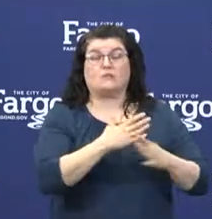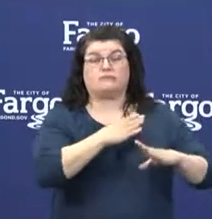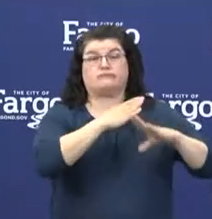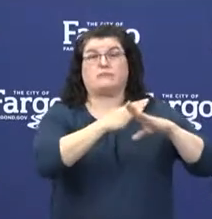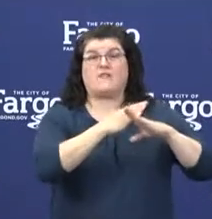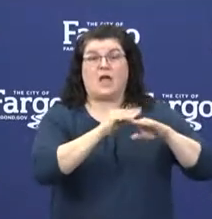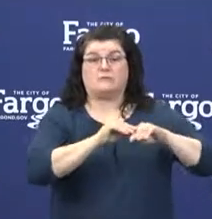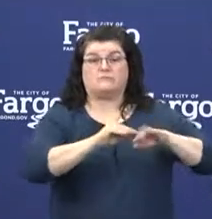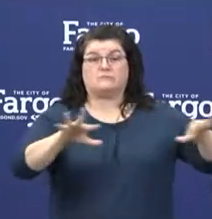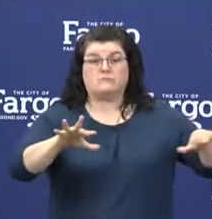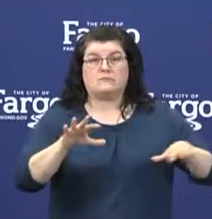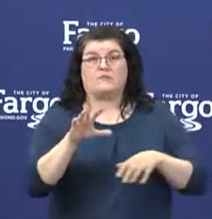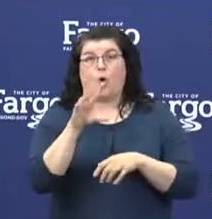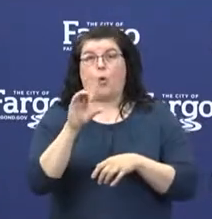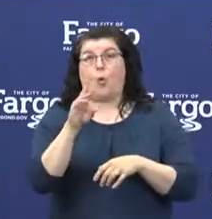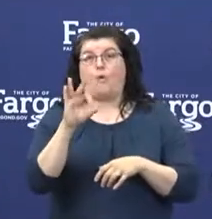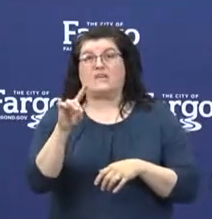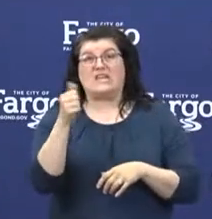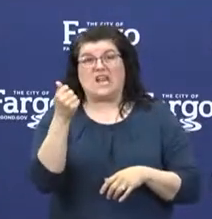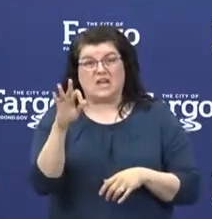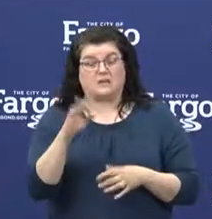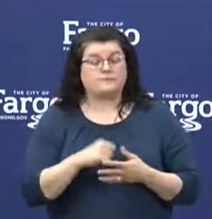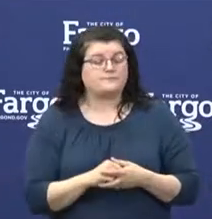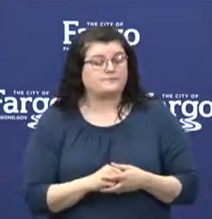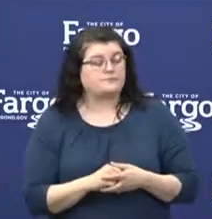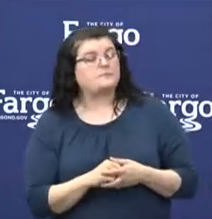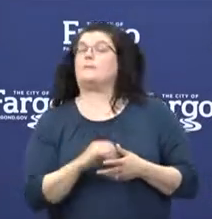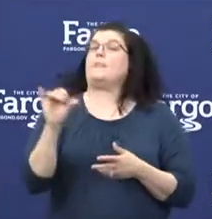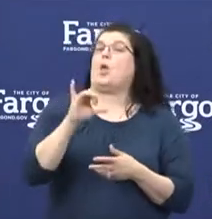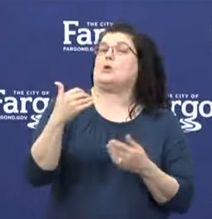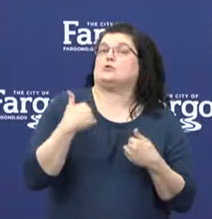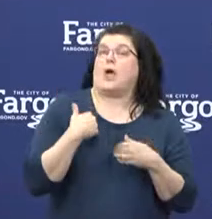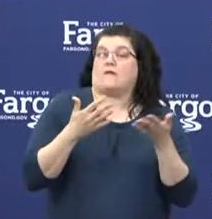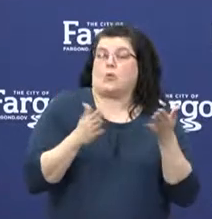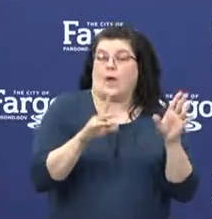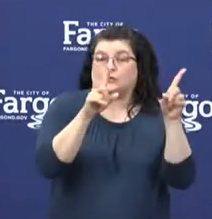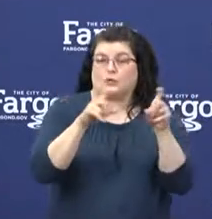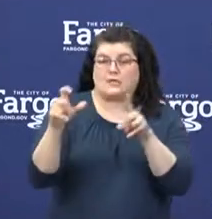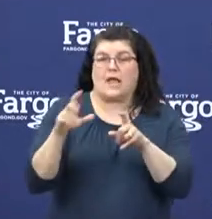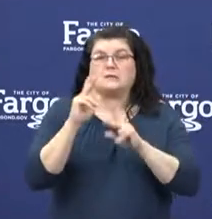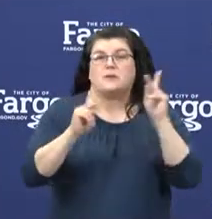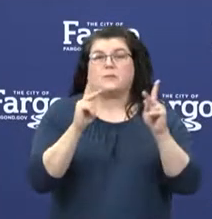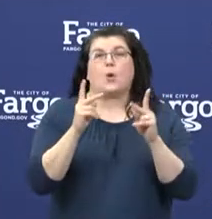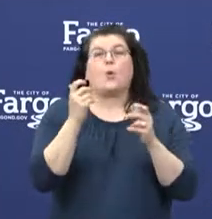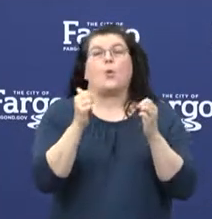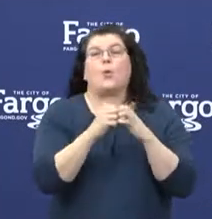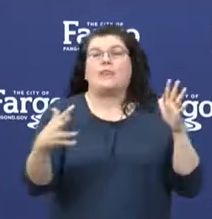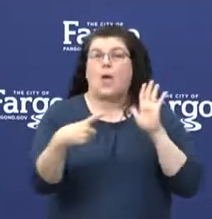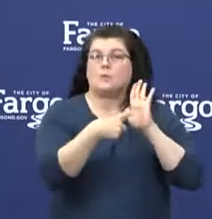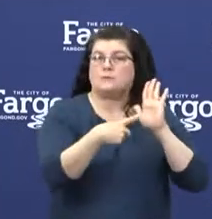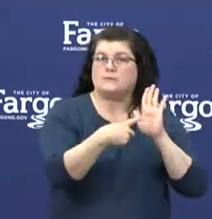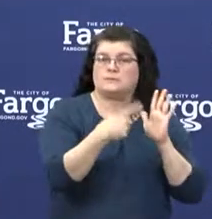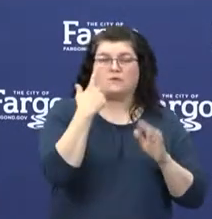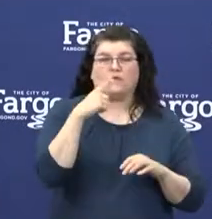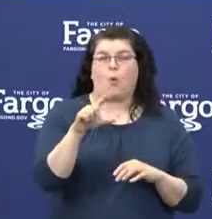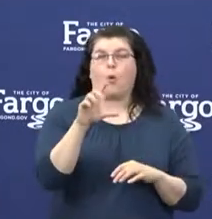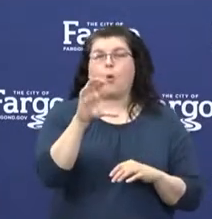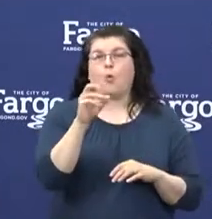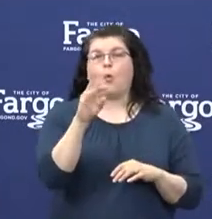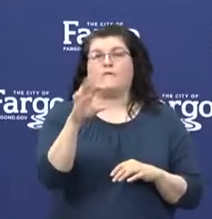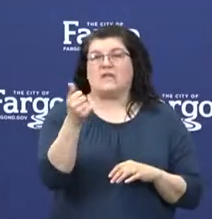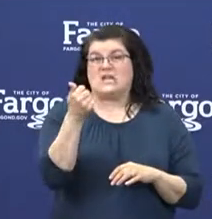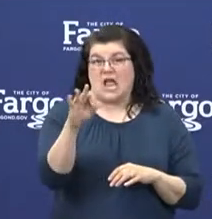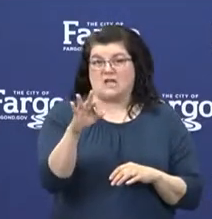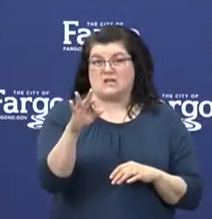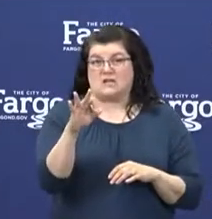created a strategy and process to test asymptomatic patients prior to scheduled procedures such as surgery. We know